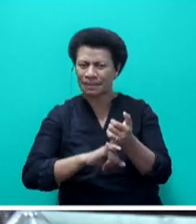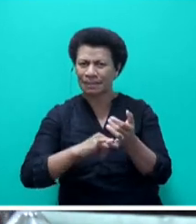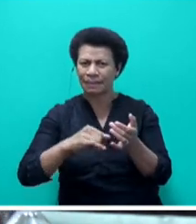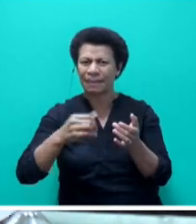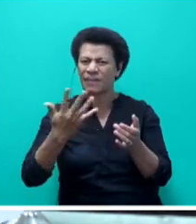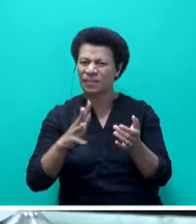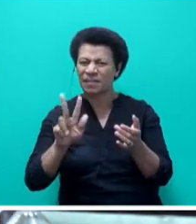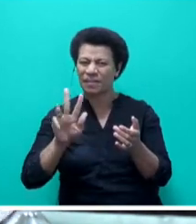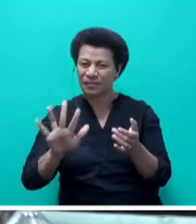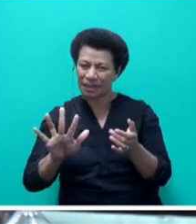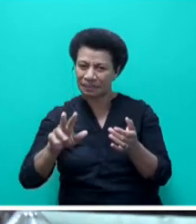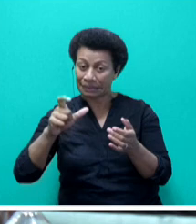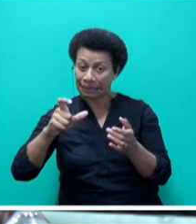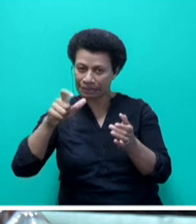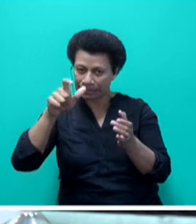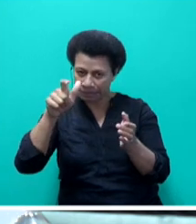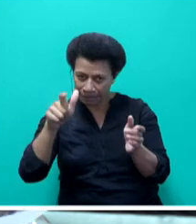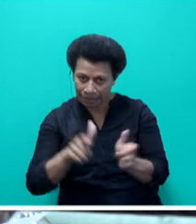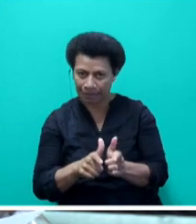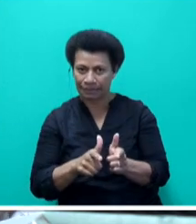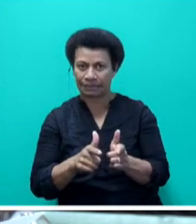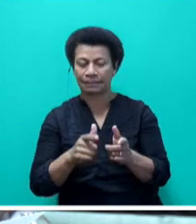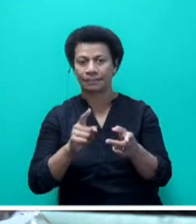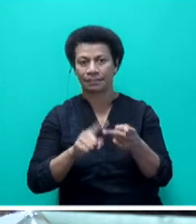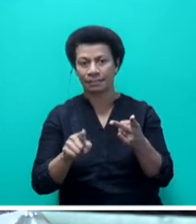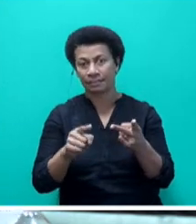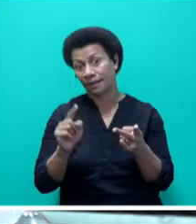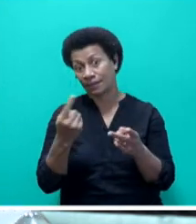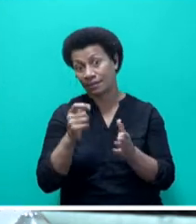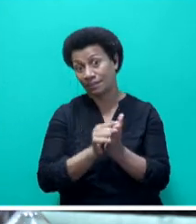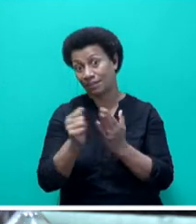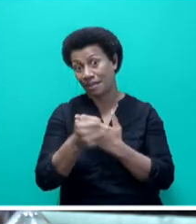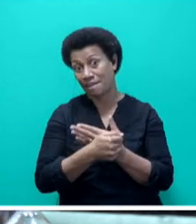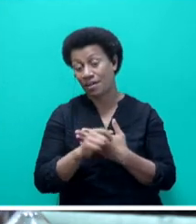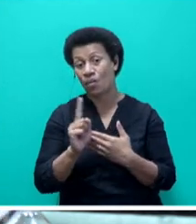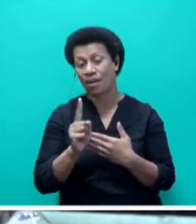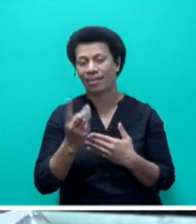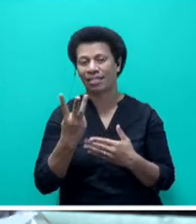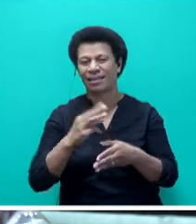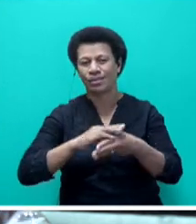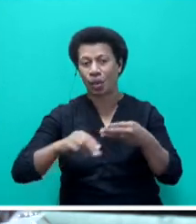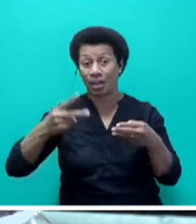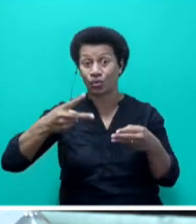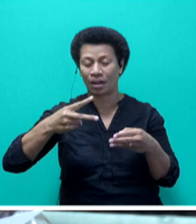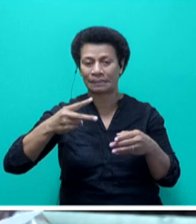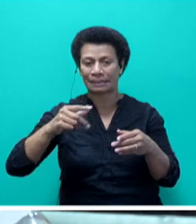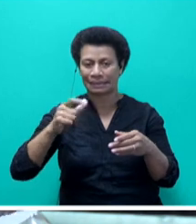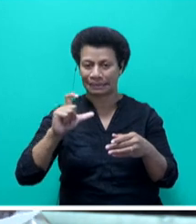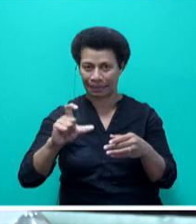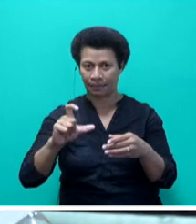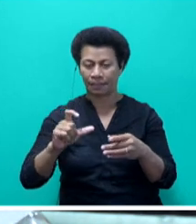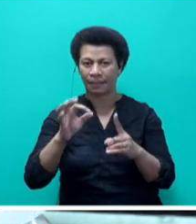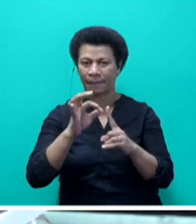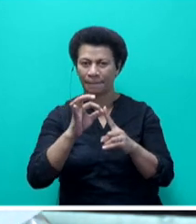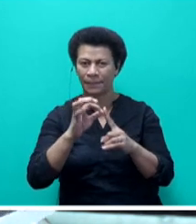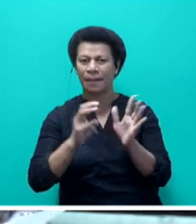words, it is $3.67 at the moment. By the 1st of September, it will go down to $3.12. Pre-mix,